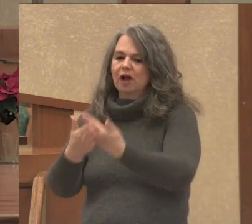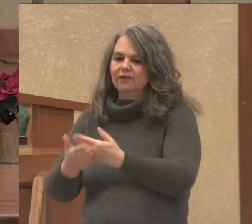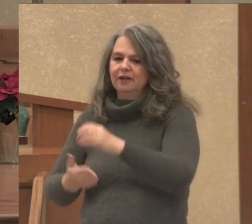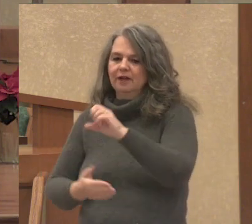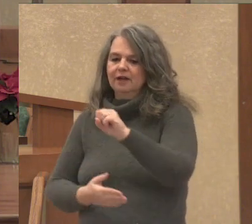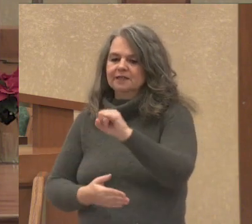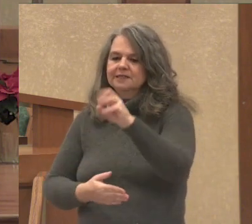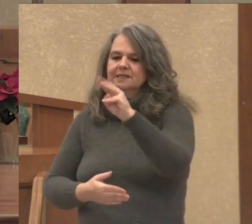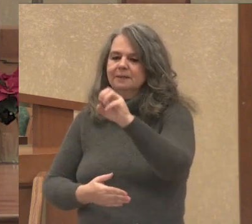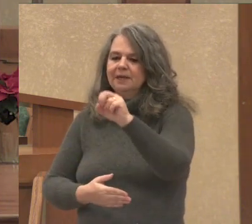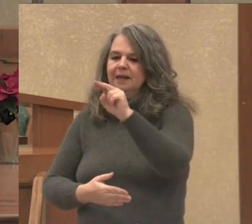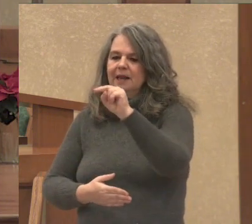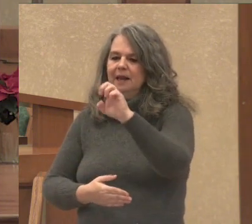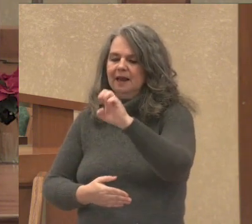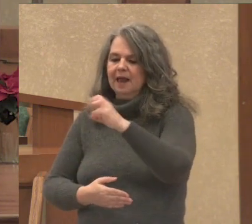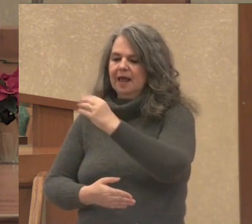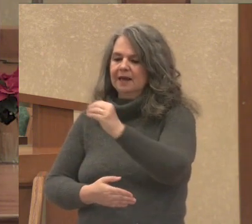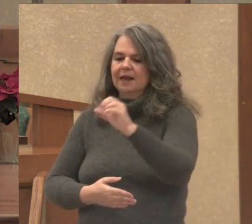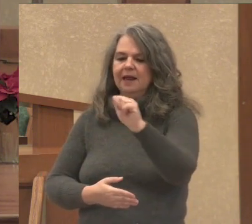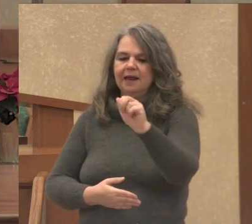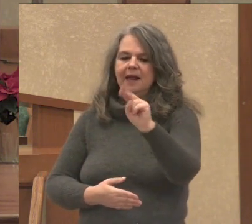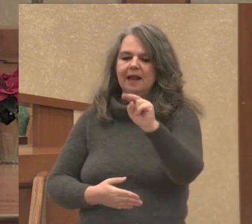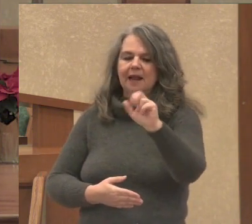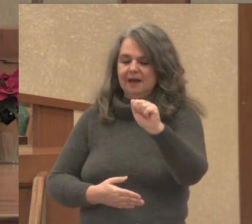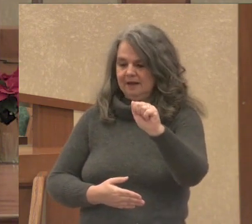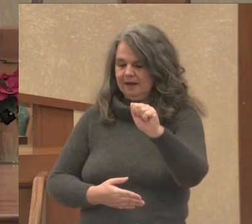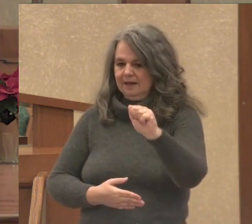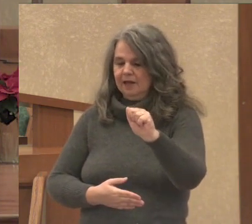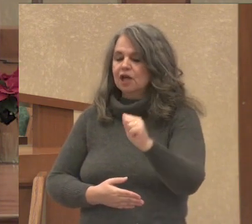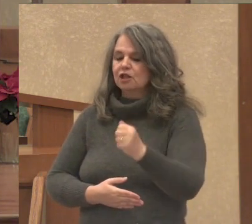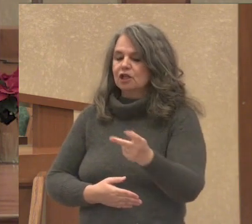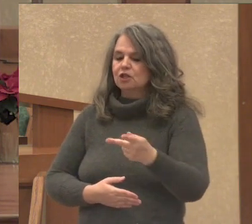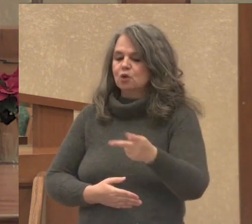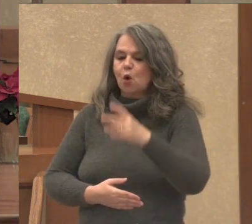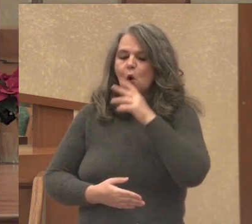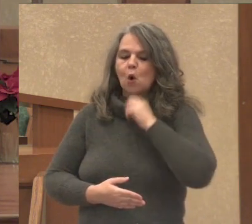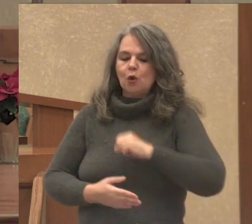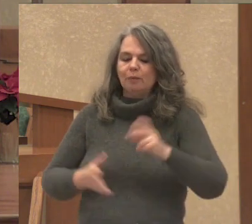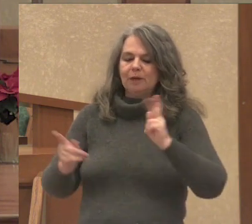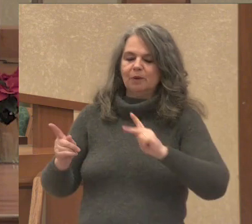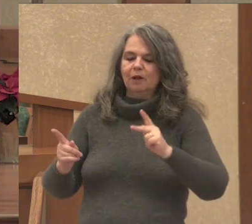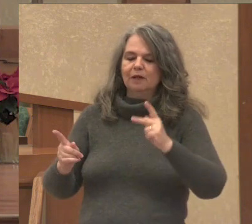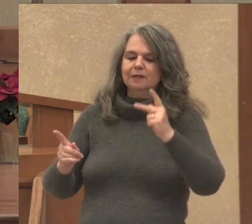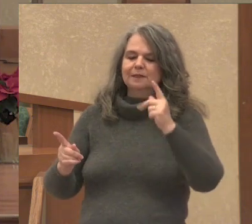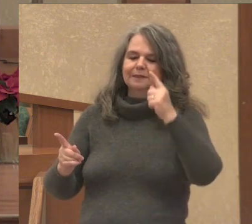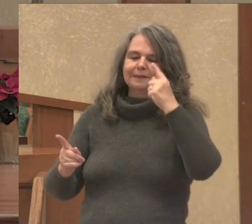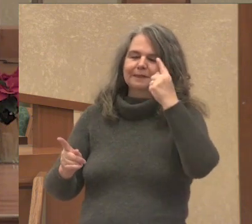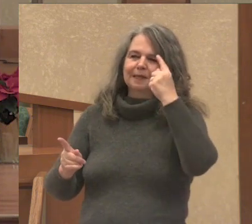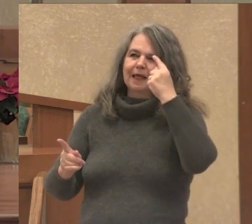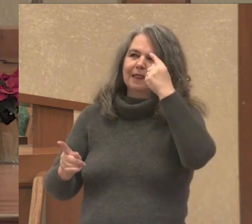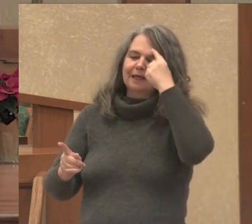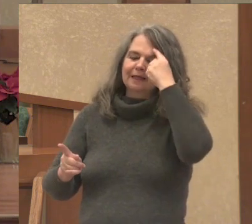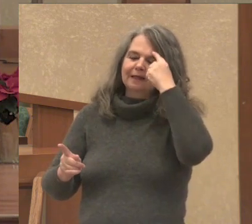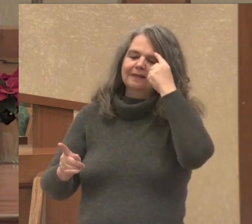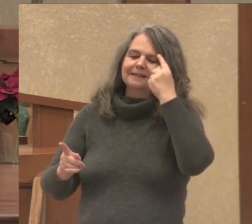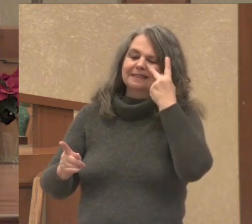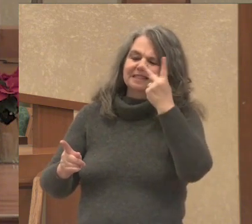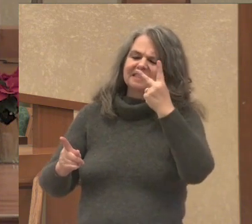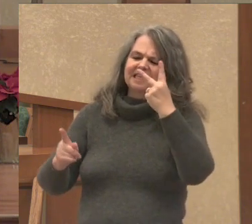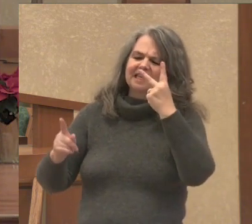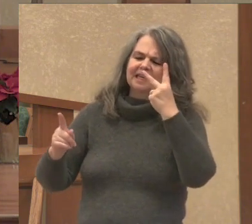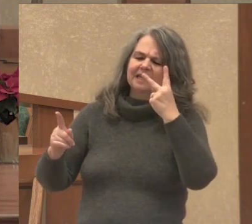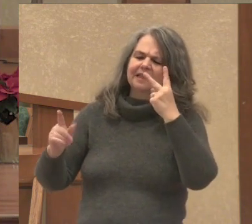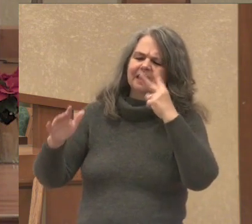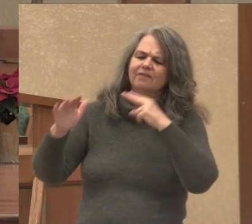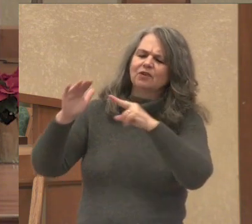and Anna. And they have an insight, that kind of special insight that the